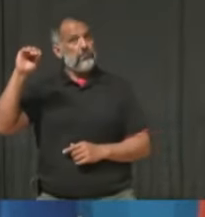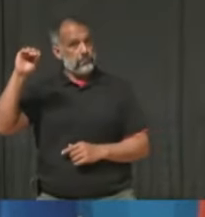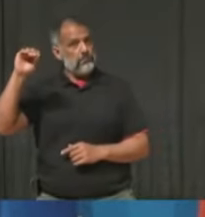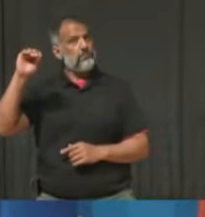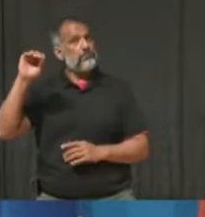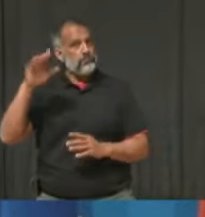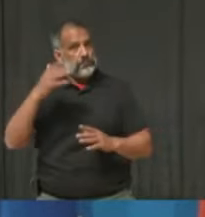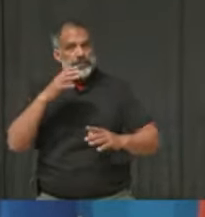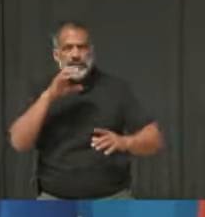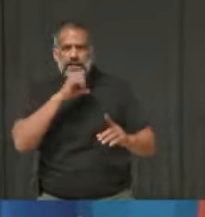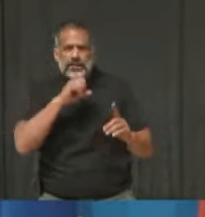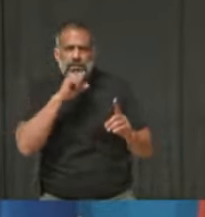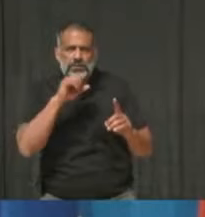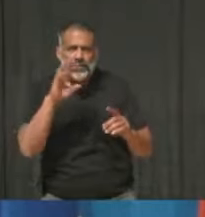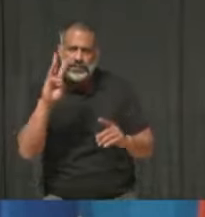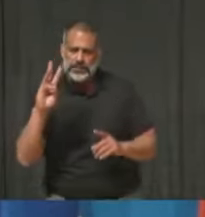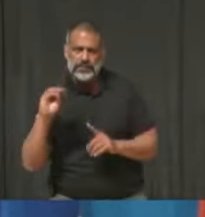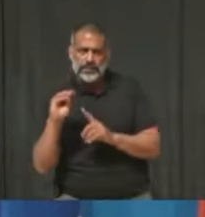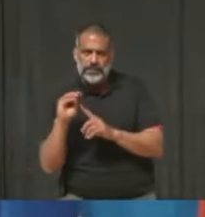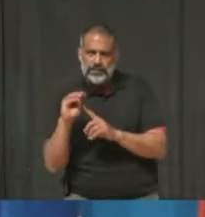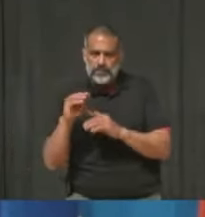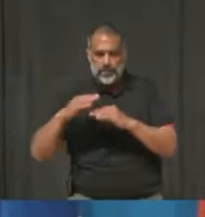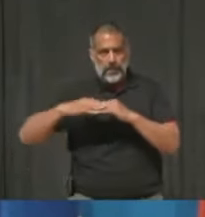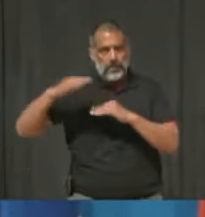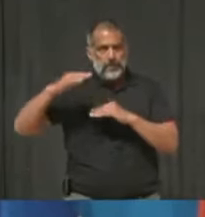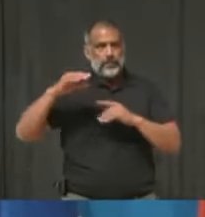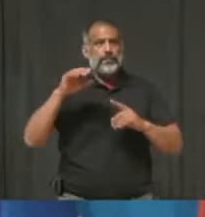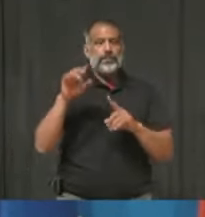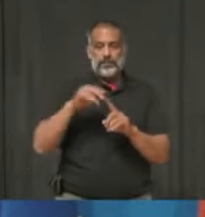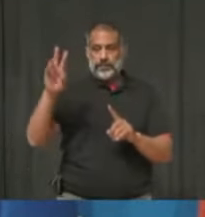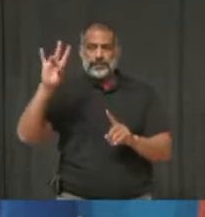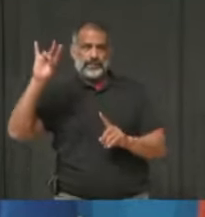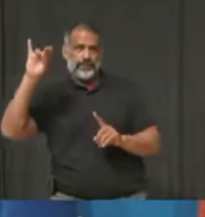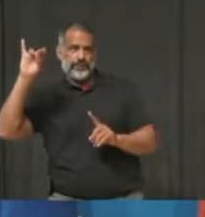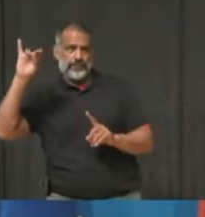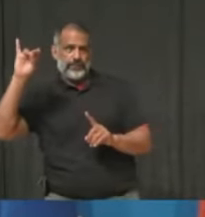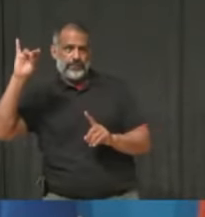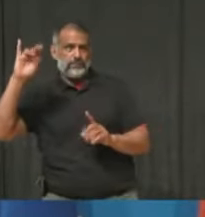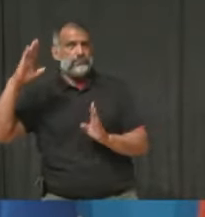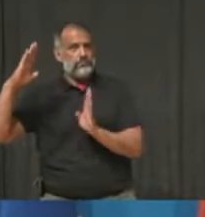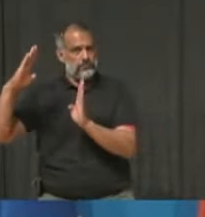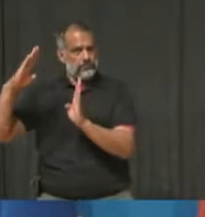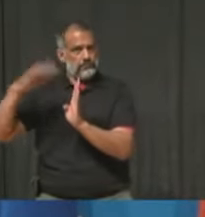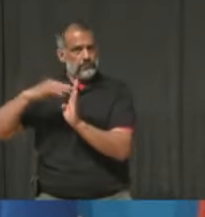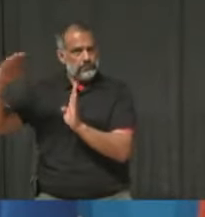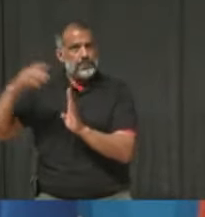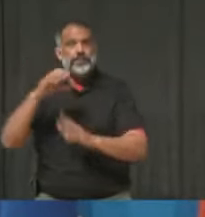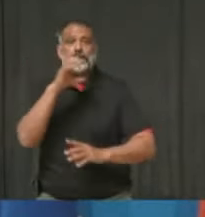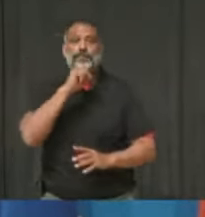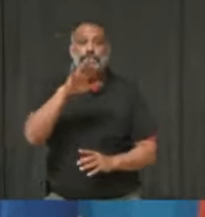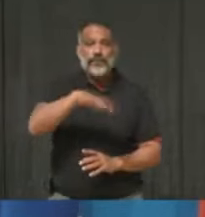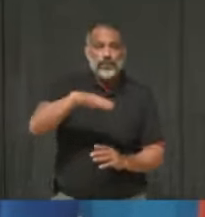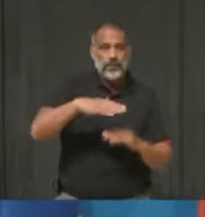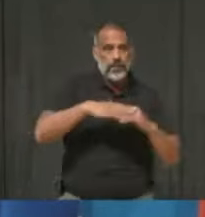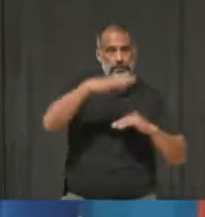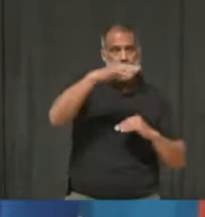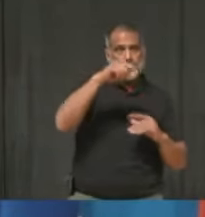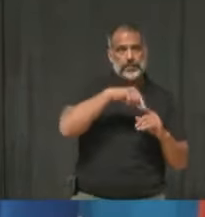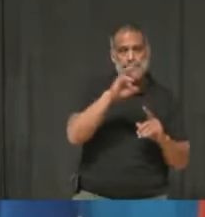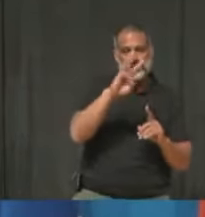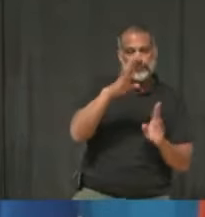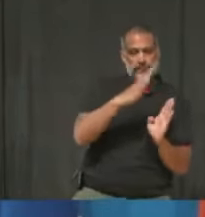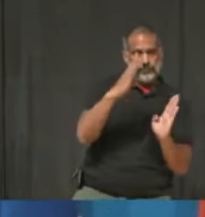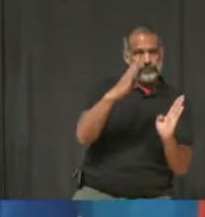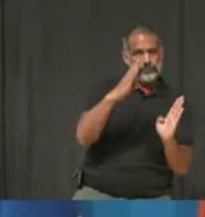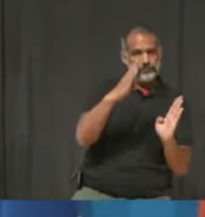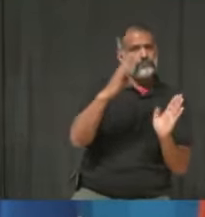% of those 60-64. 68% of those who are 55-59. 62%